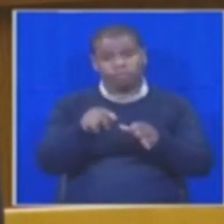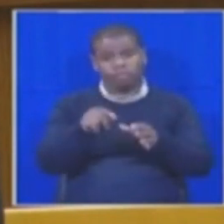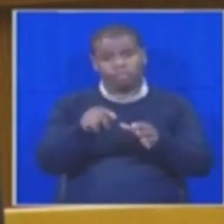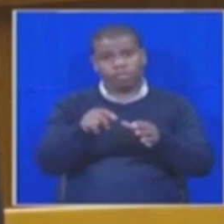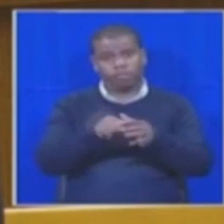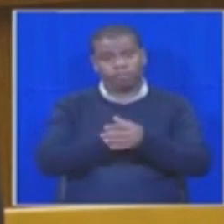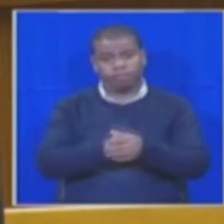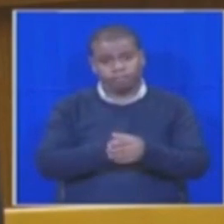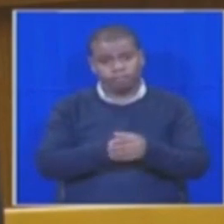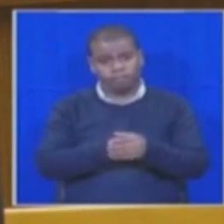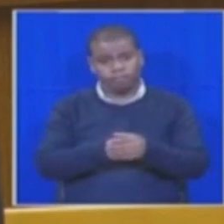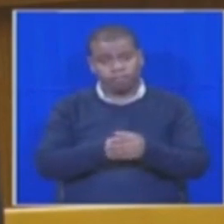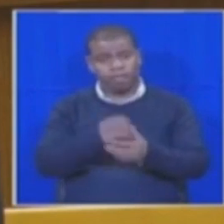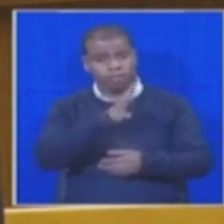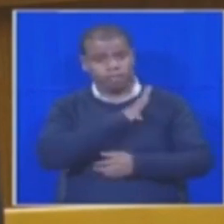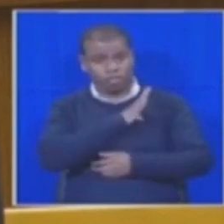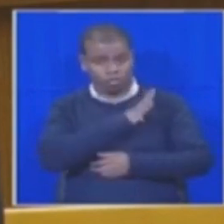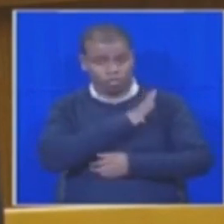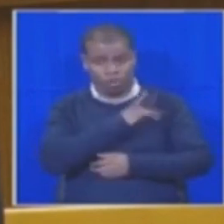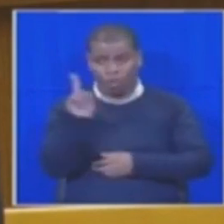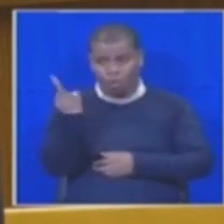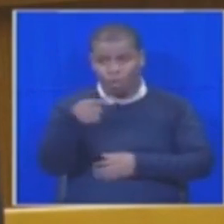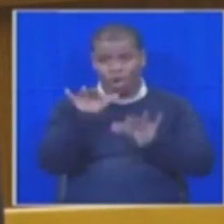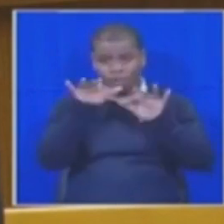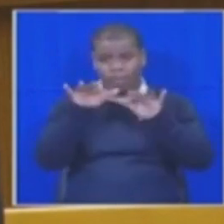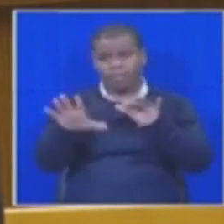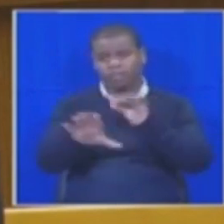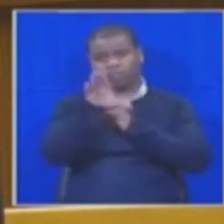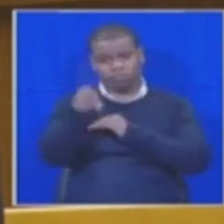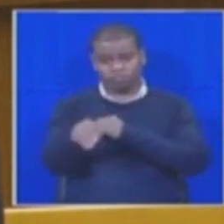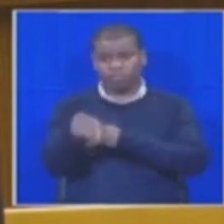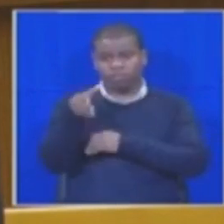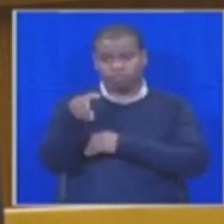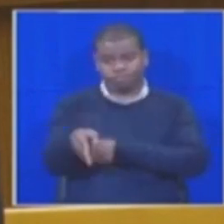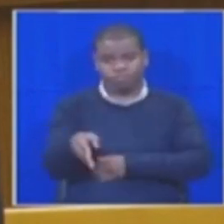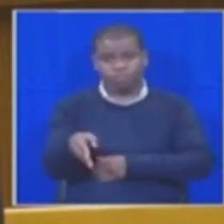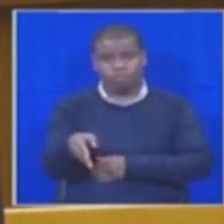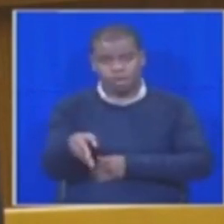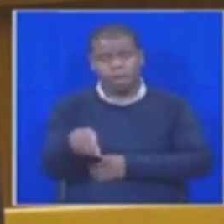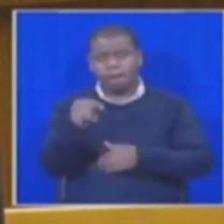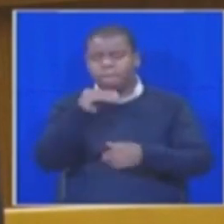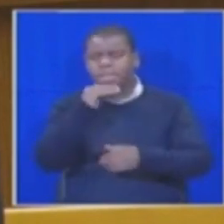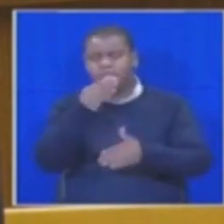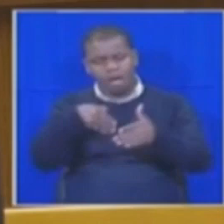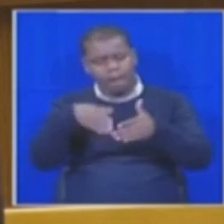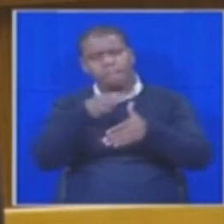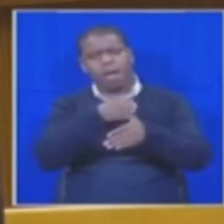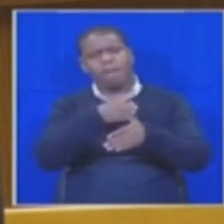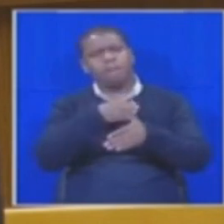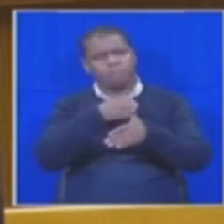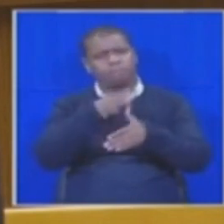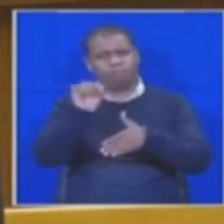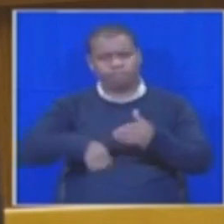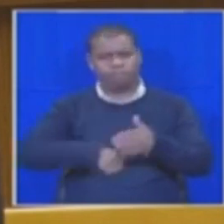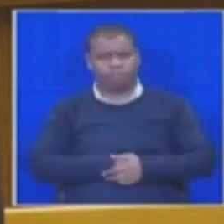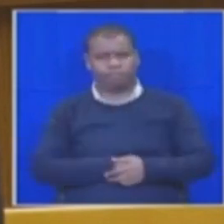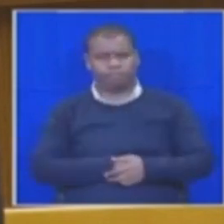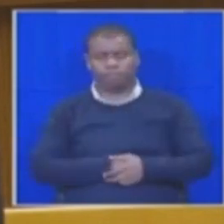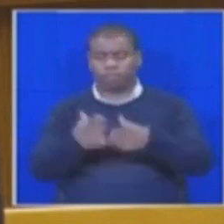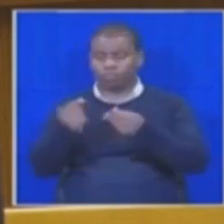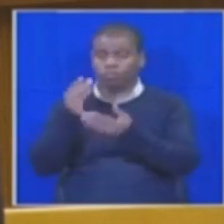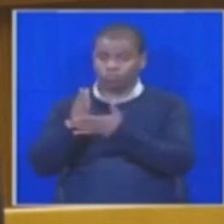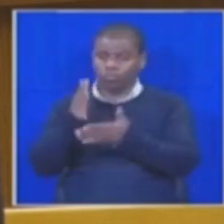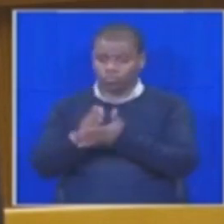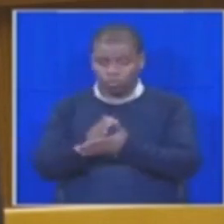the security of all in South Africa is a prerequisite. Also to remind